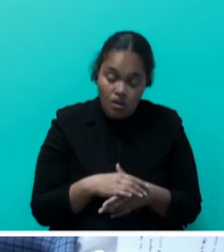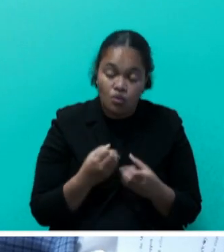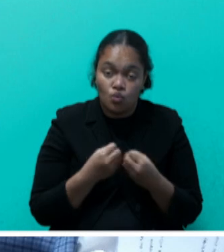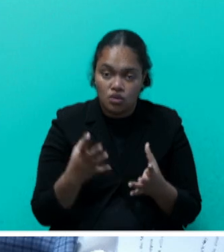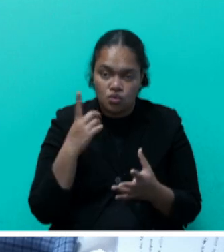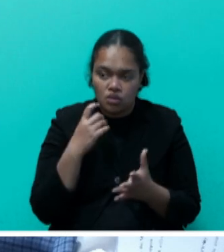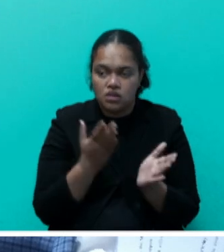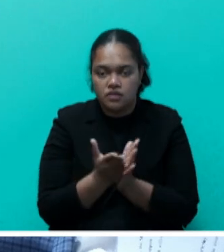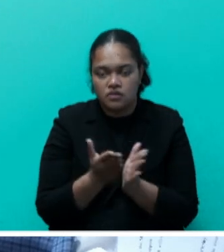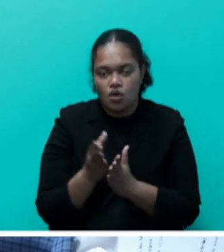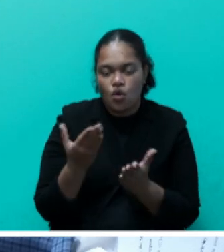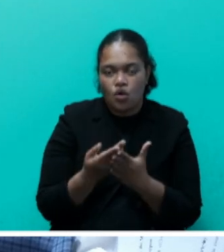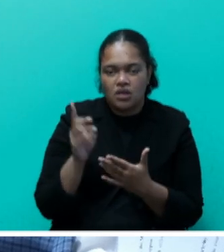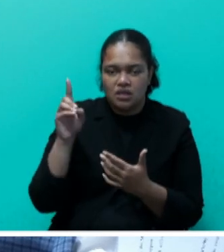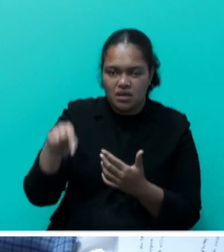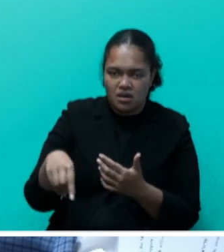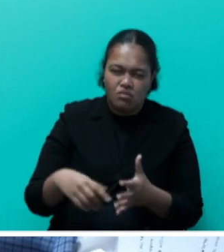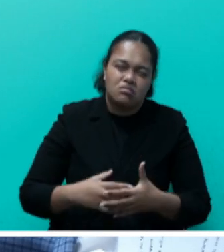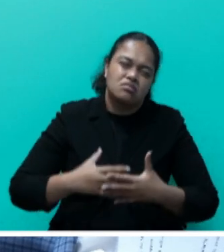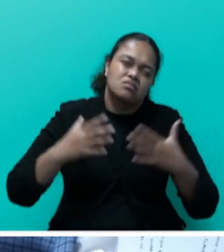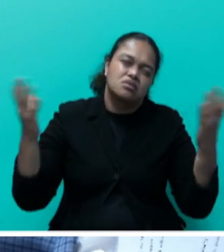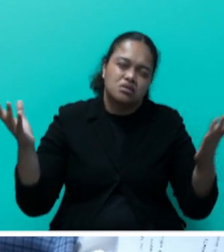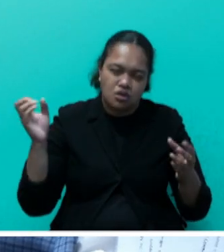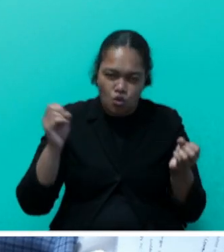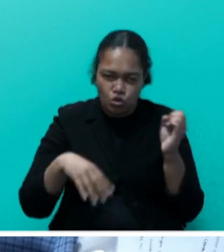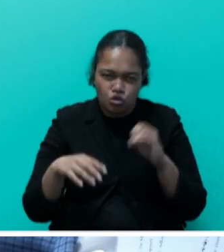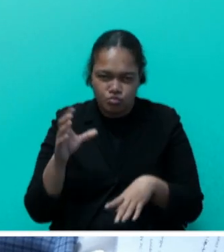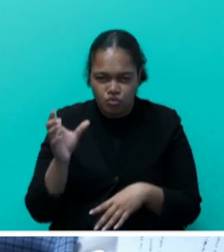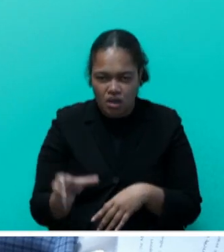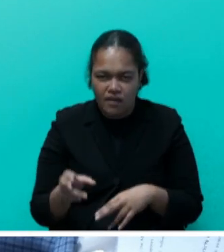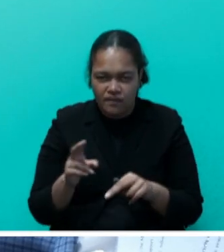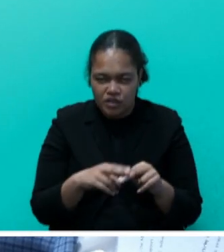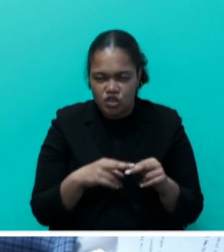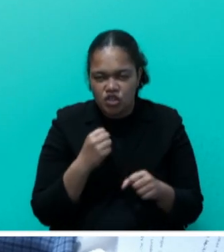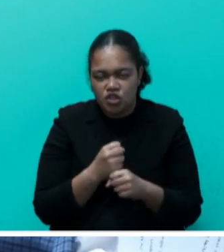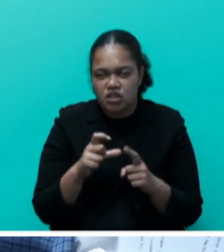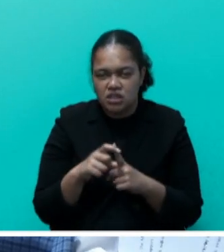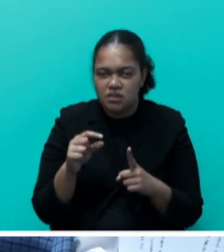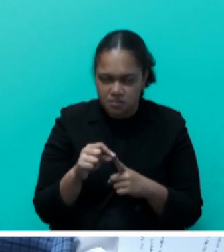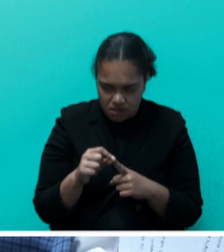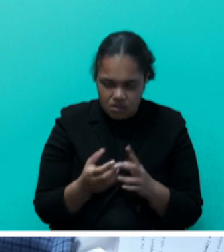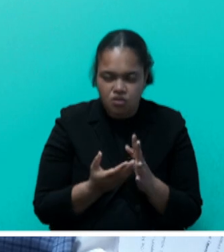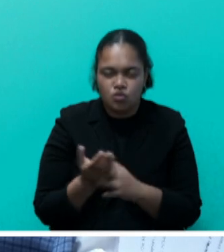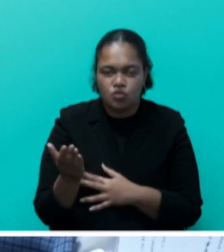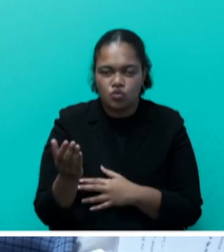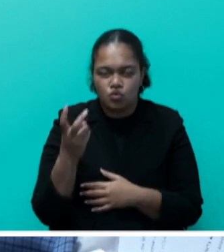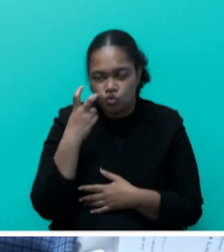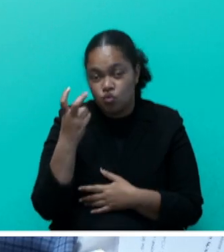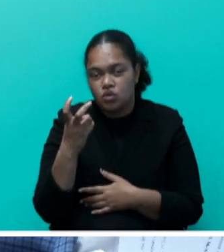services on Danarao, a major contributor to Fiji's GDP through the tourism